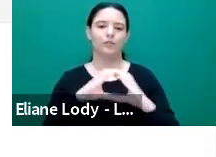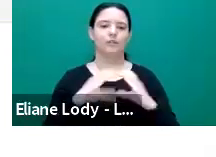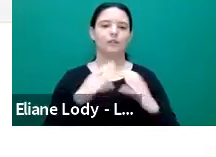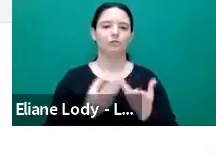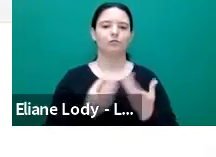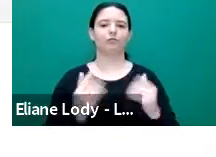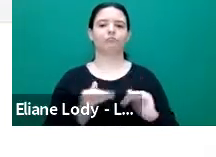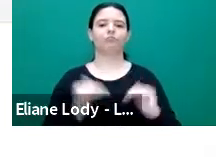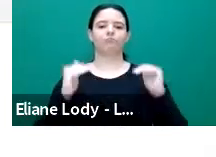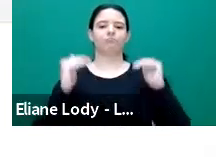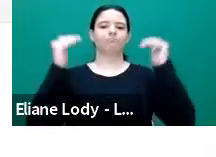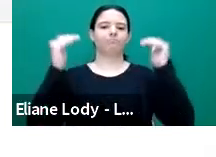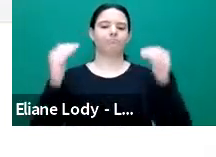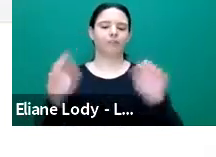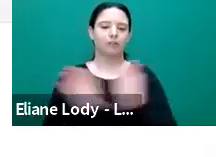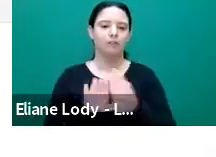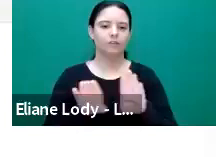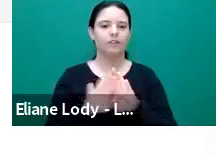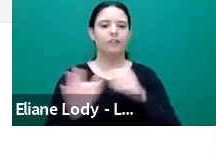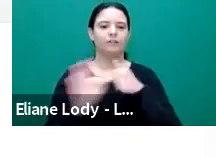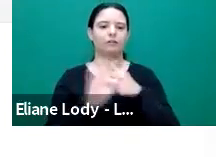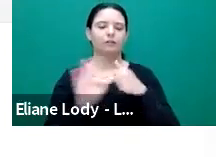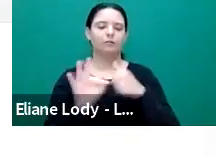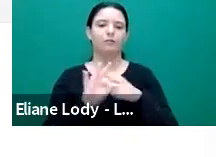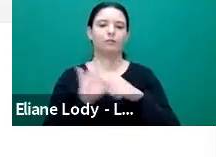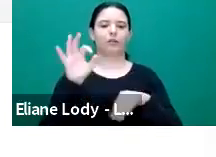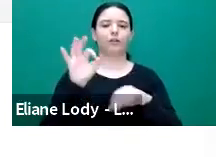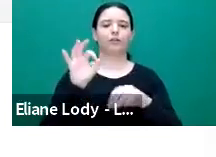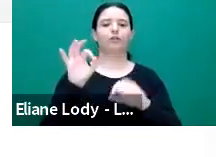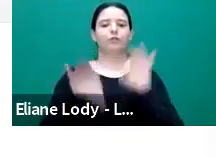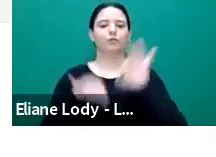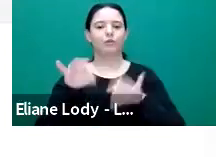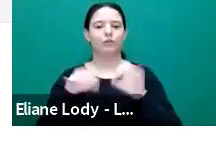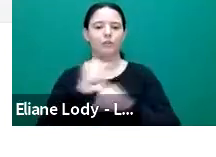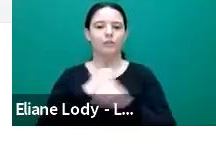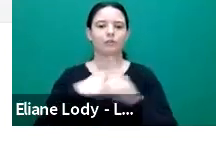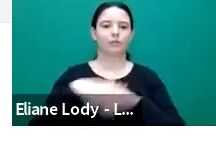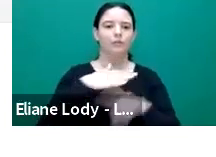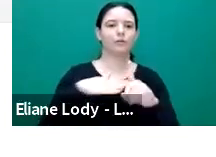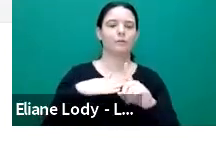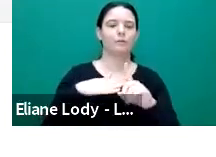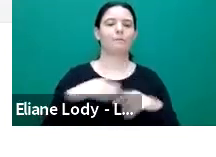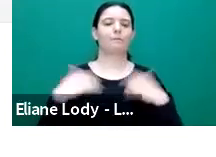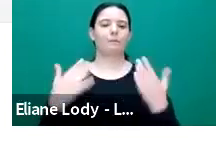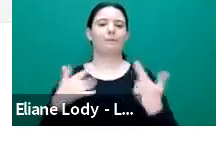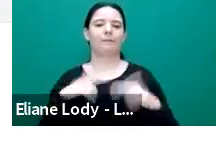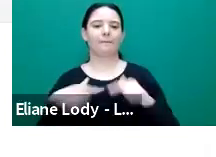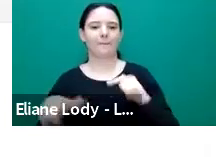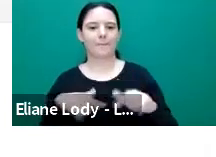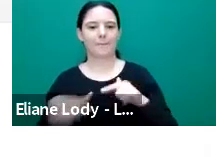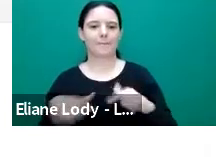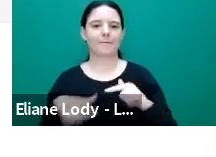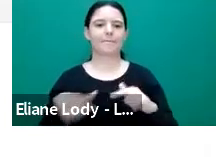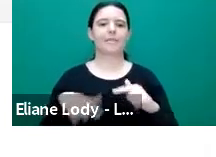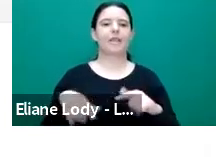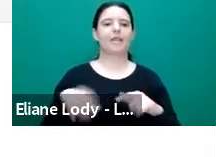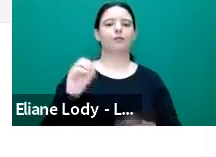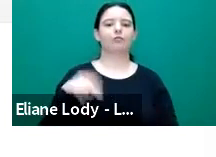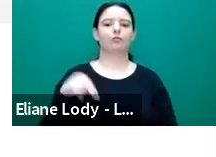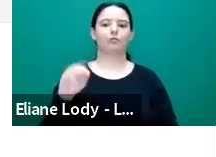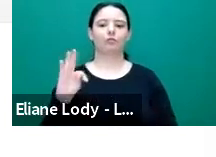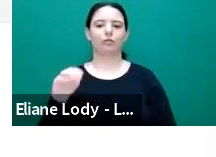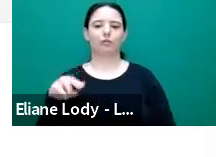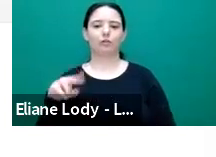work on ontology of moments drawing from Lemke prepare Giovanni and becoming and understanding situated historical and embodied